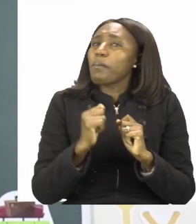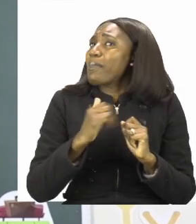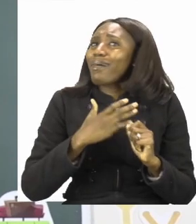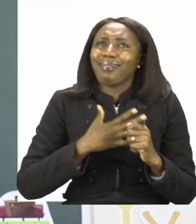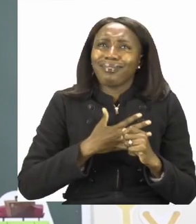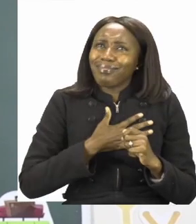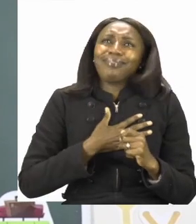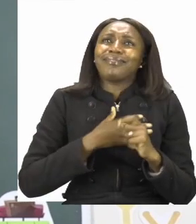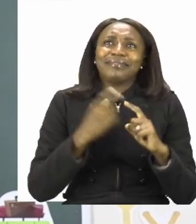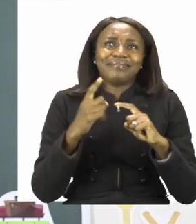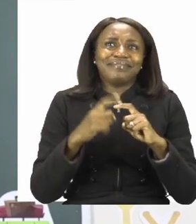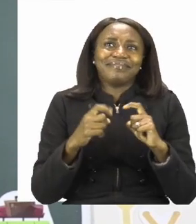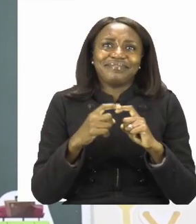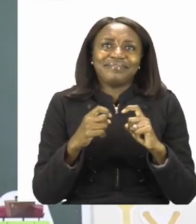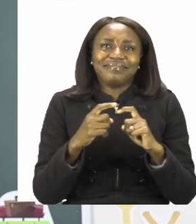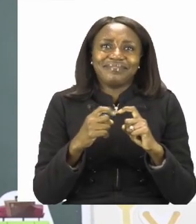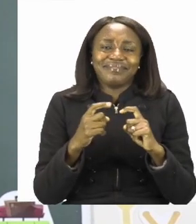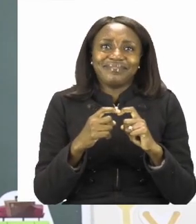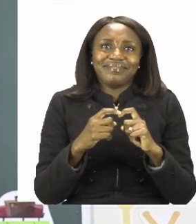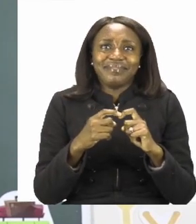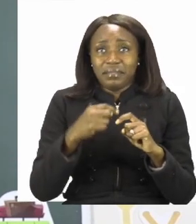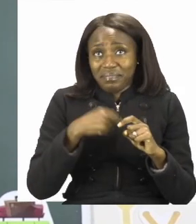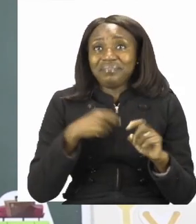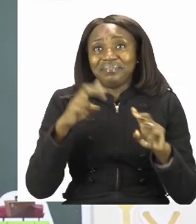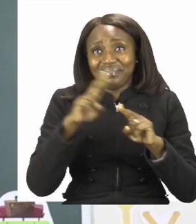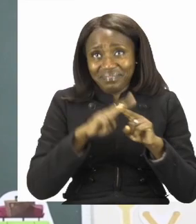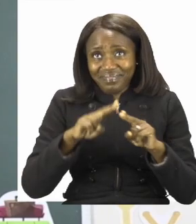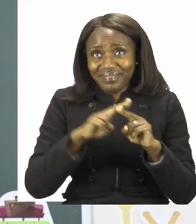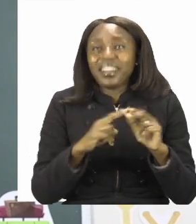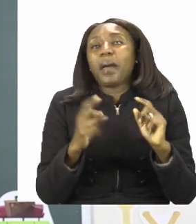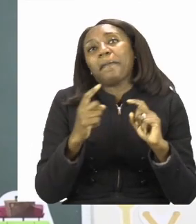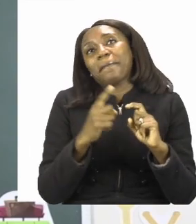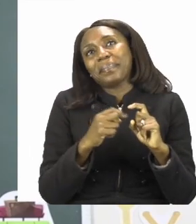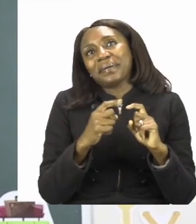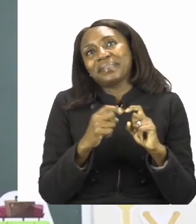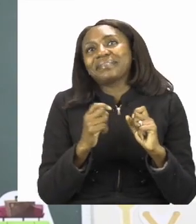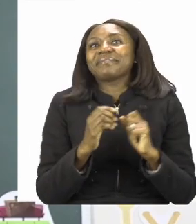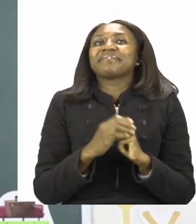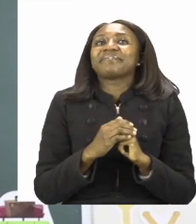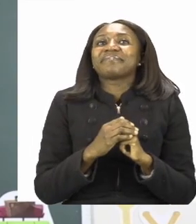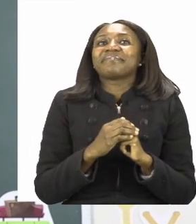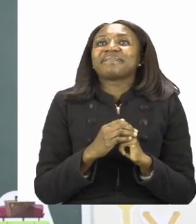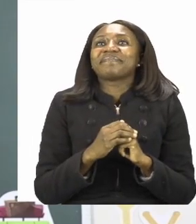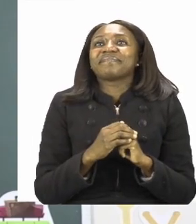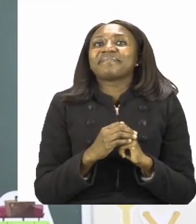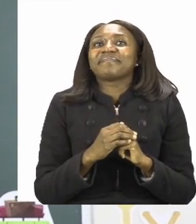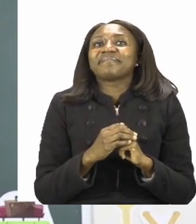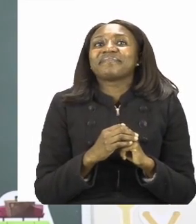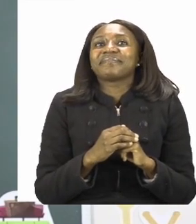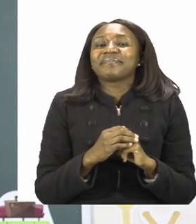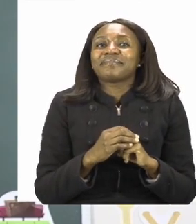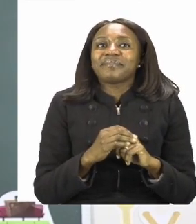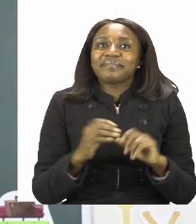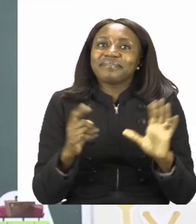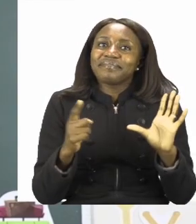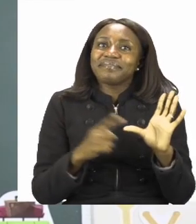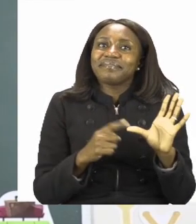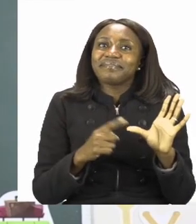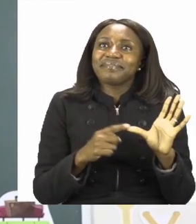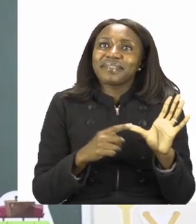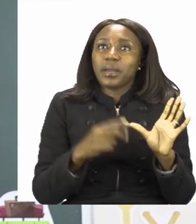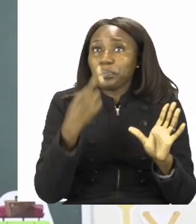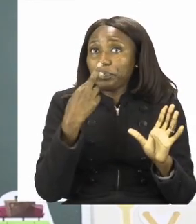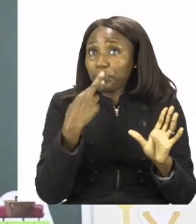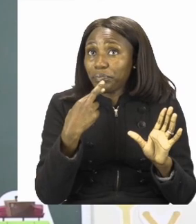colour. So when I'm going to colour I'm going to use pink. Then we have red.